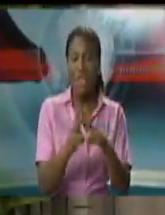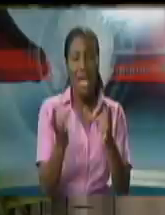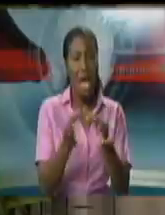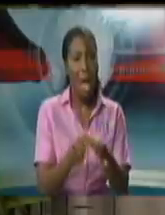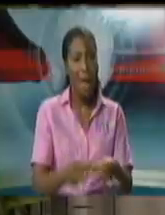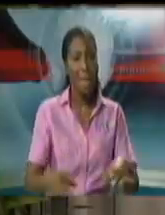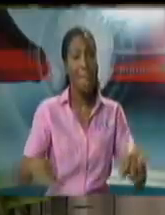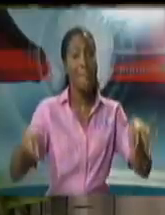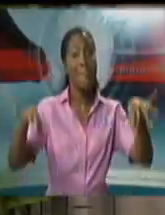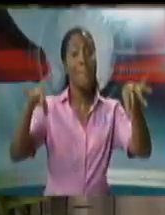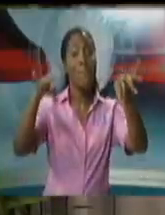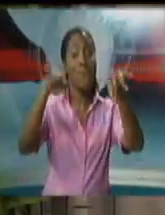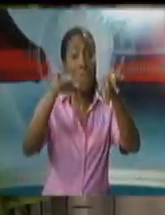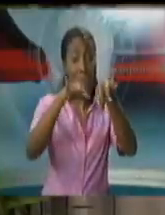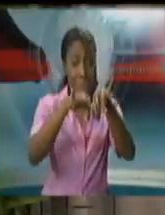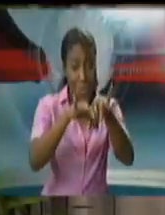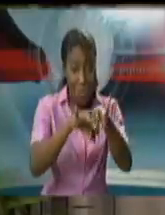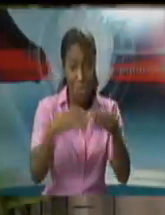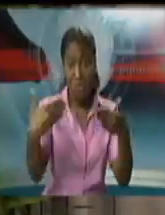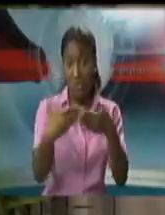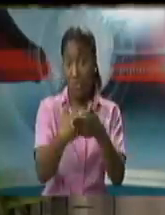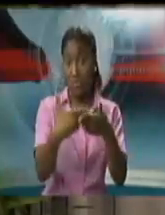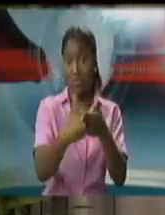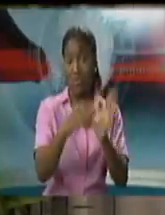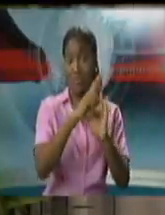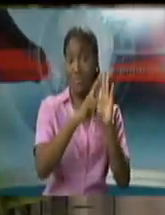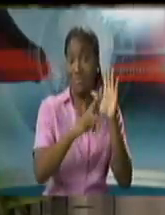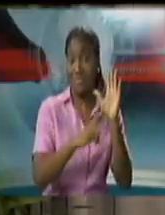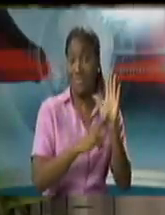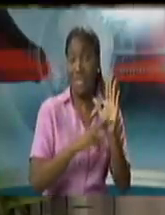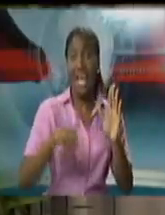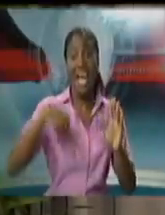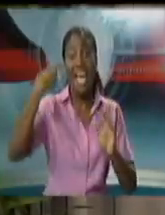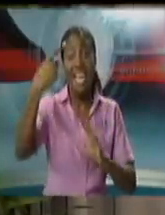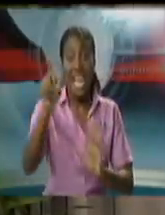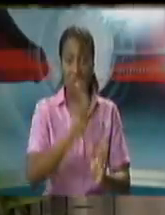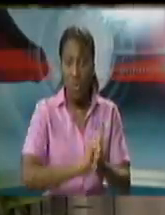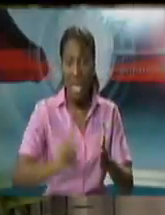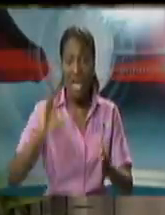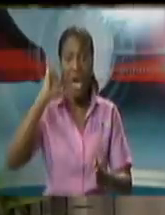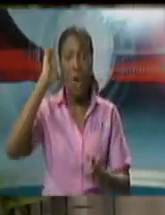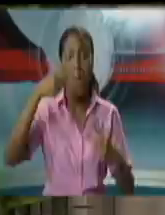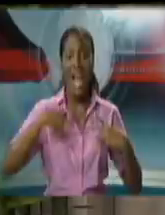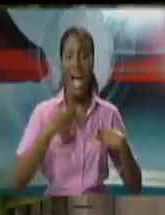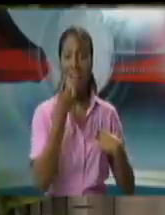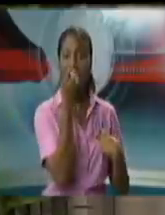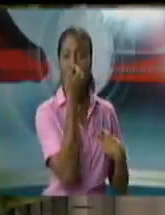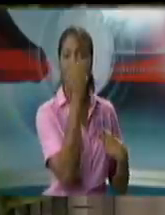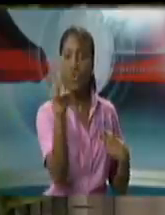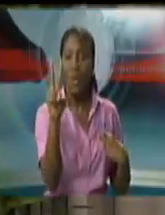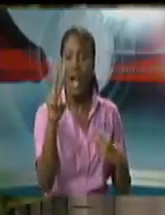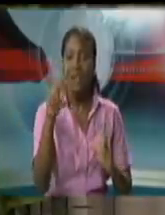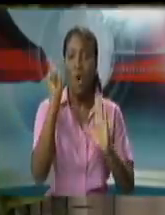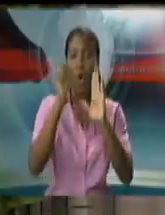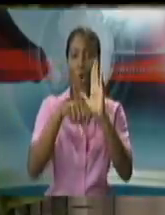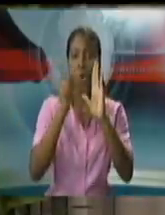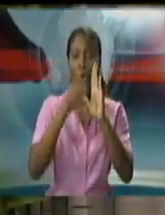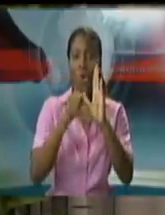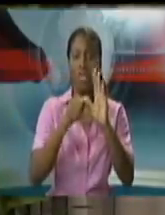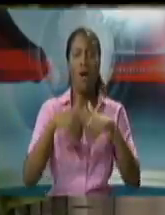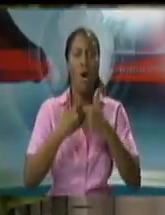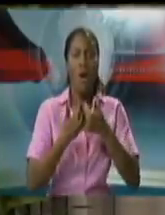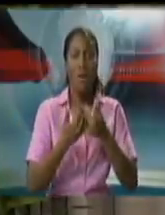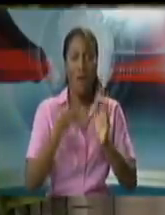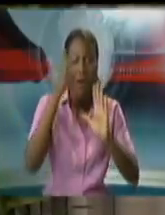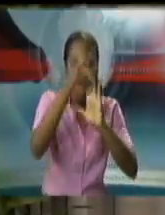We will have, by next week, 12 virtual courts. We already have virtual courts up and running. We